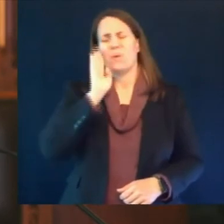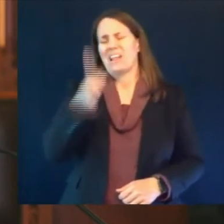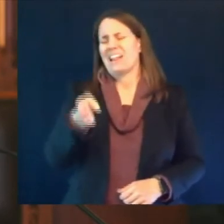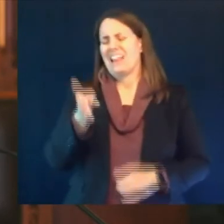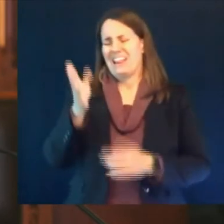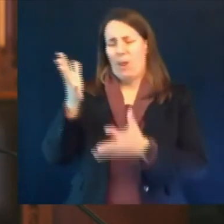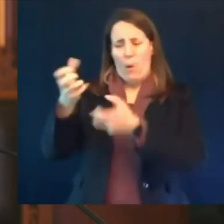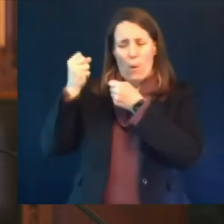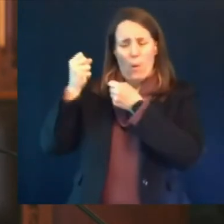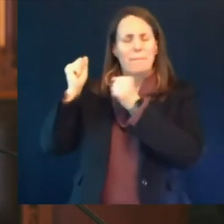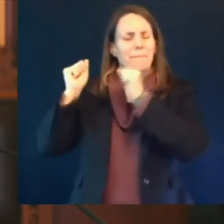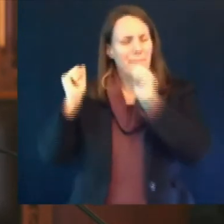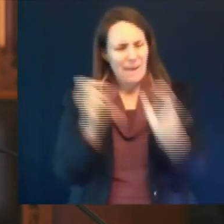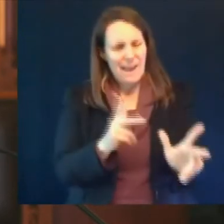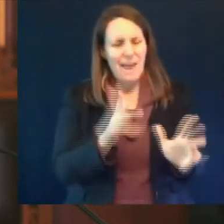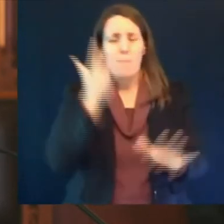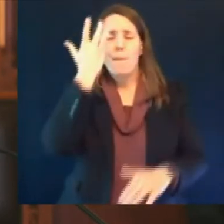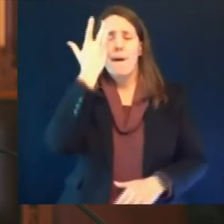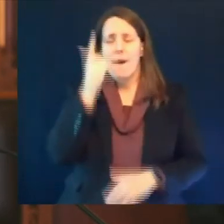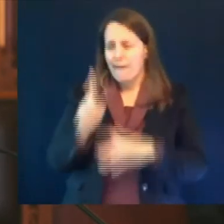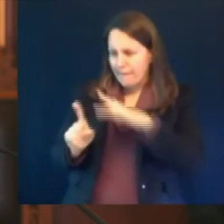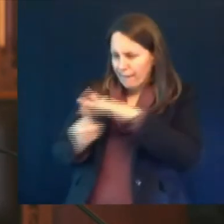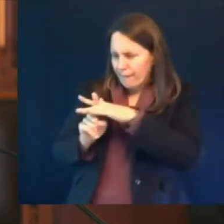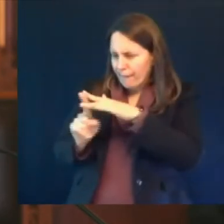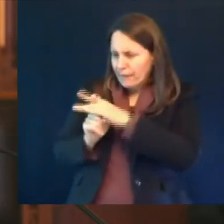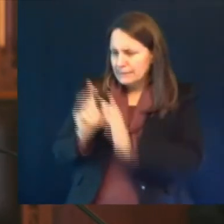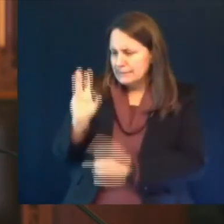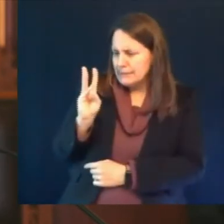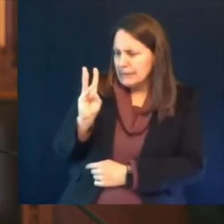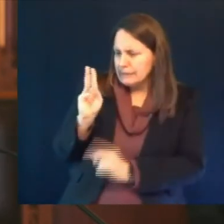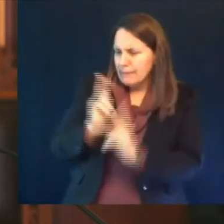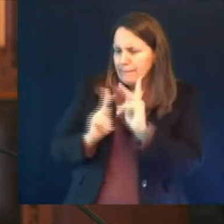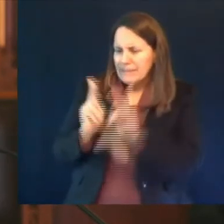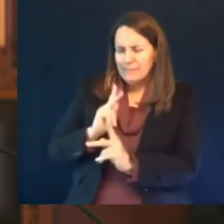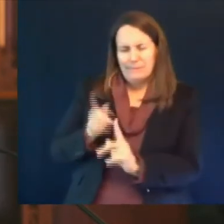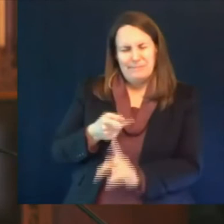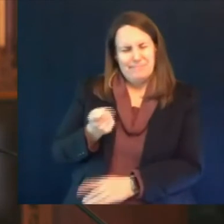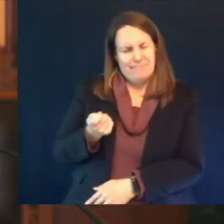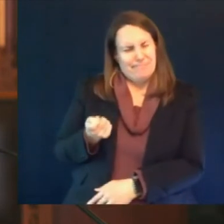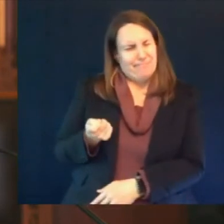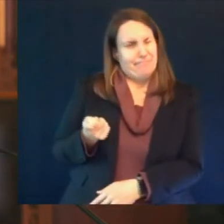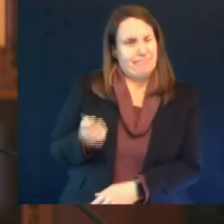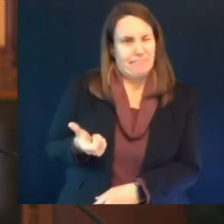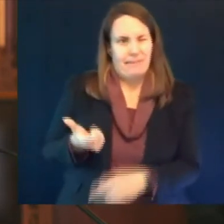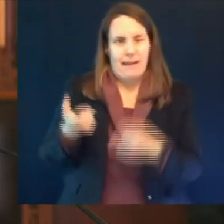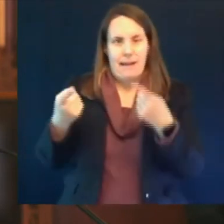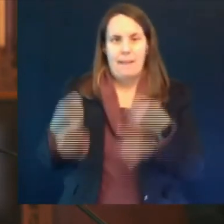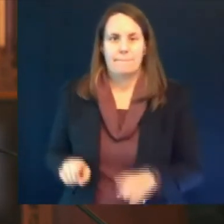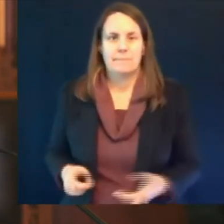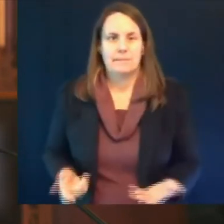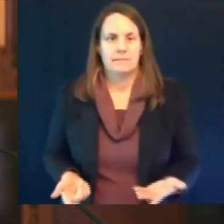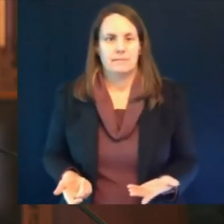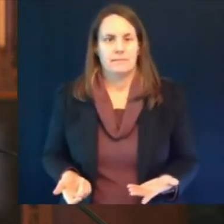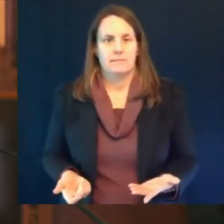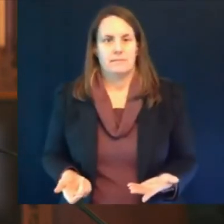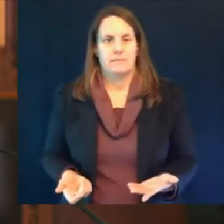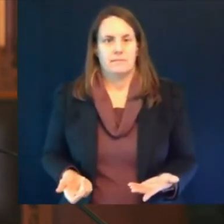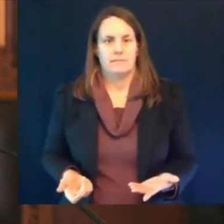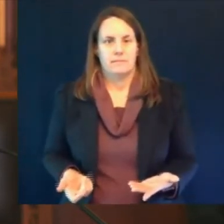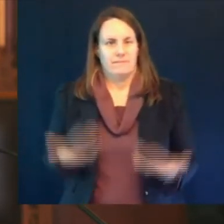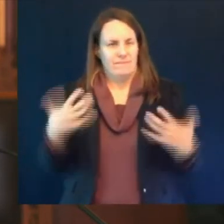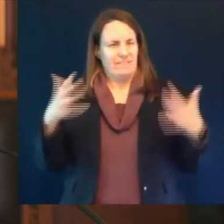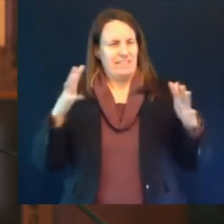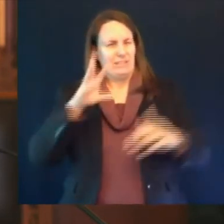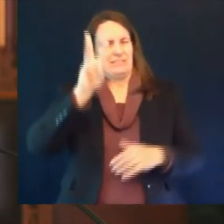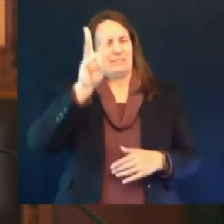without these events and that our federal leaders are indicating to us this is a pause they did not